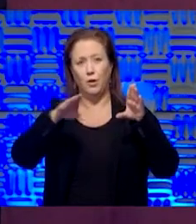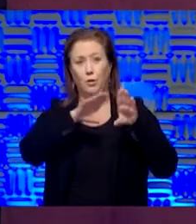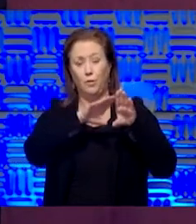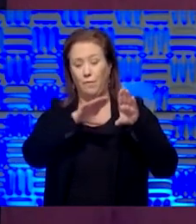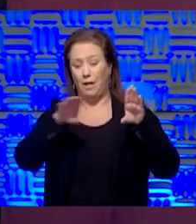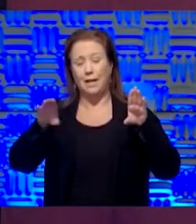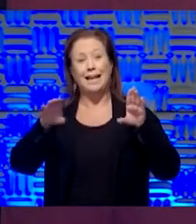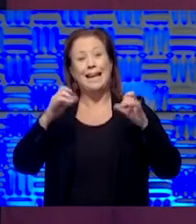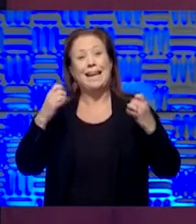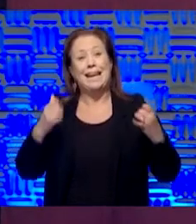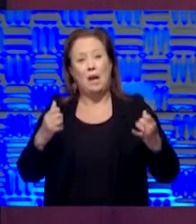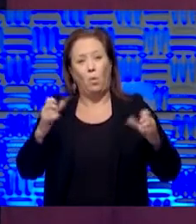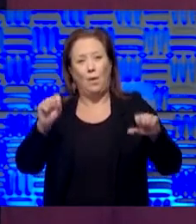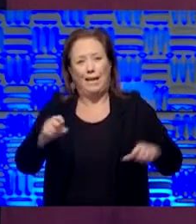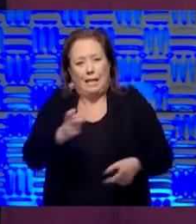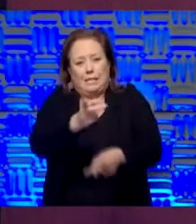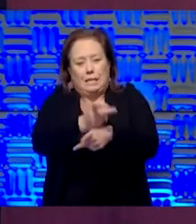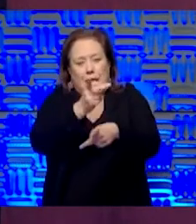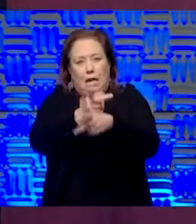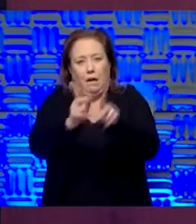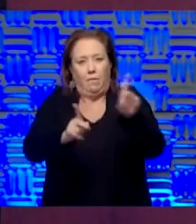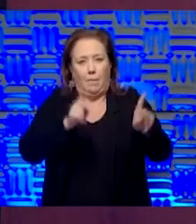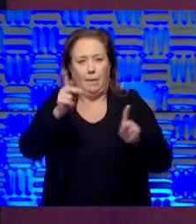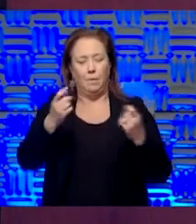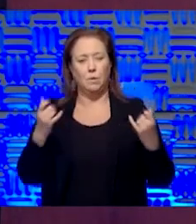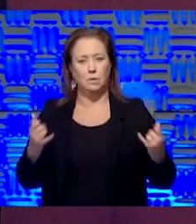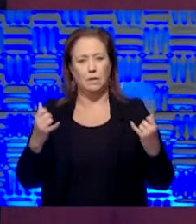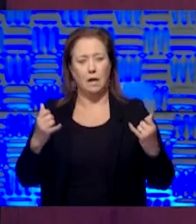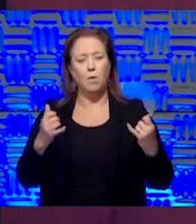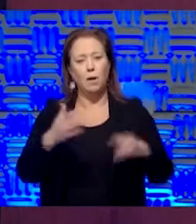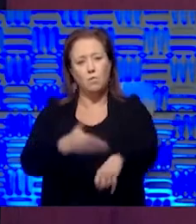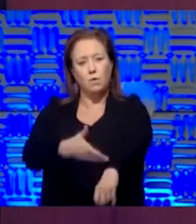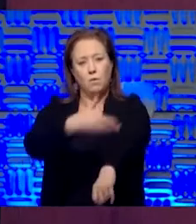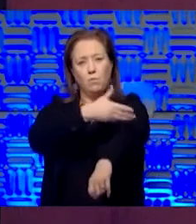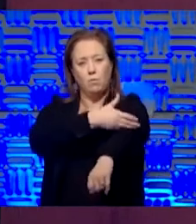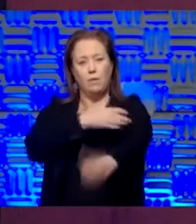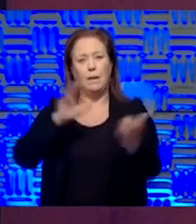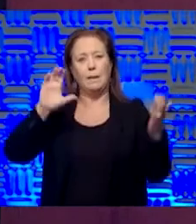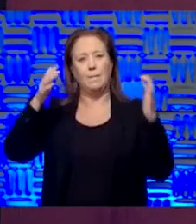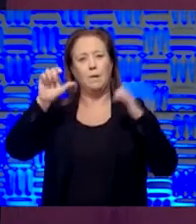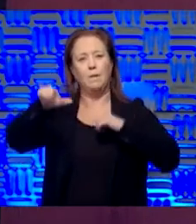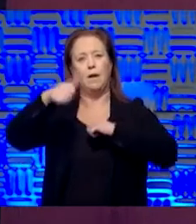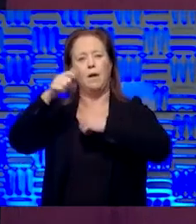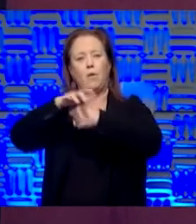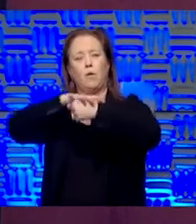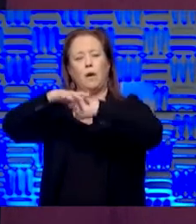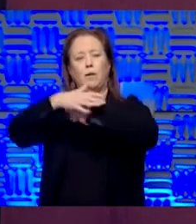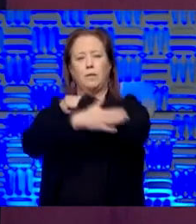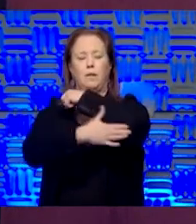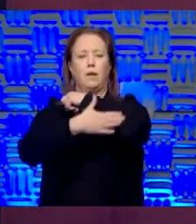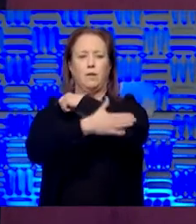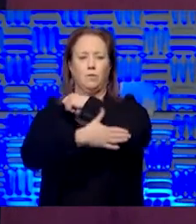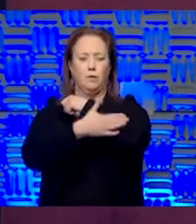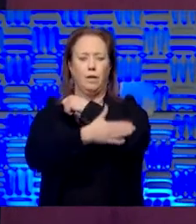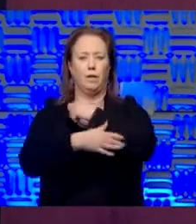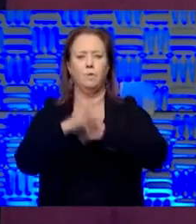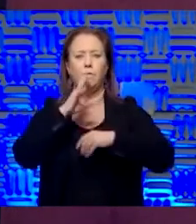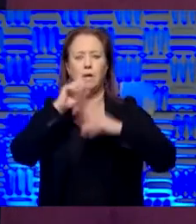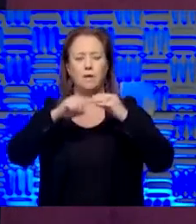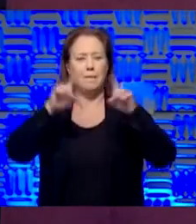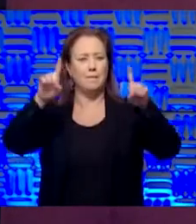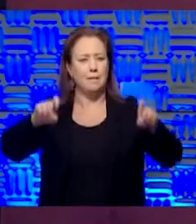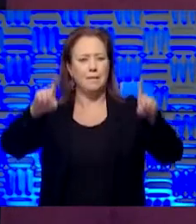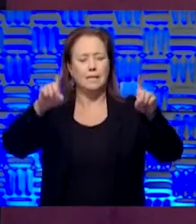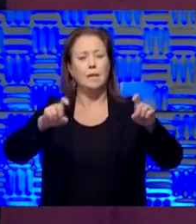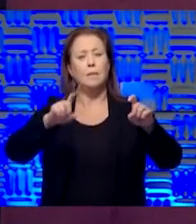position to take care of people as we are and why we're doing better than many other areas of the country. We've talked a lot and a lot on testing, lot of this.